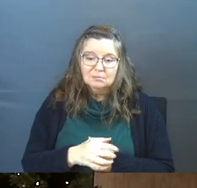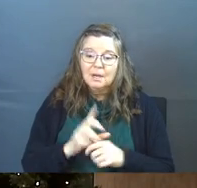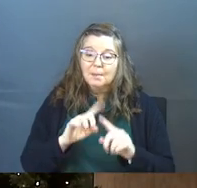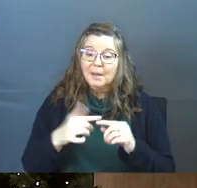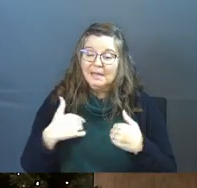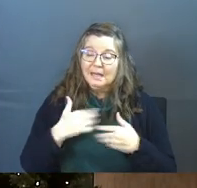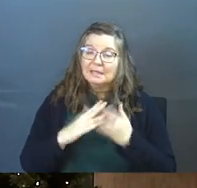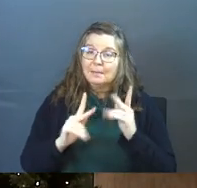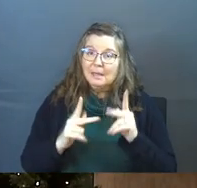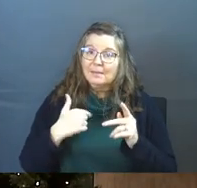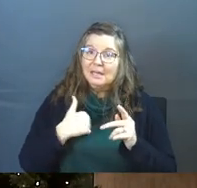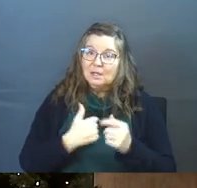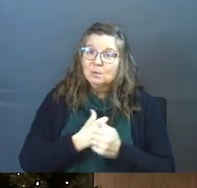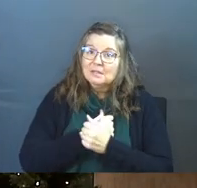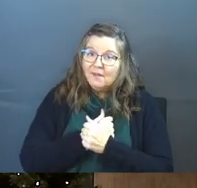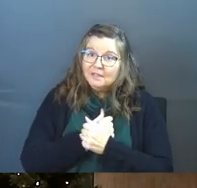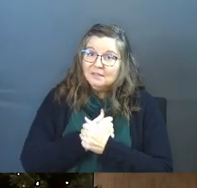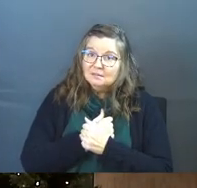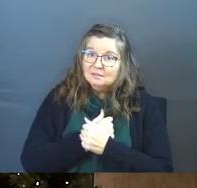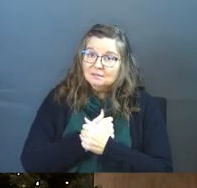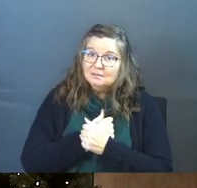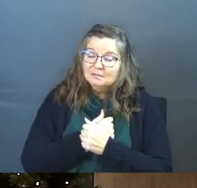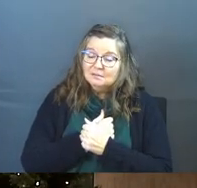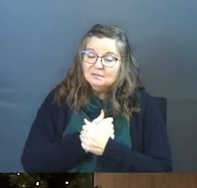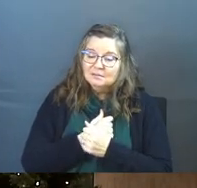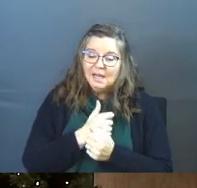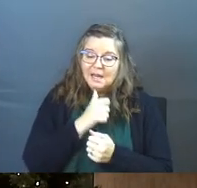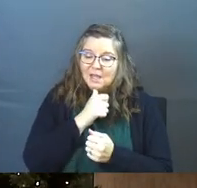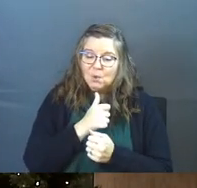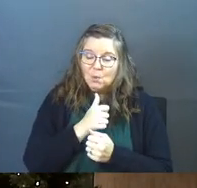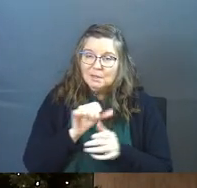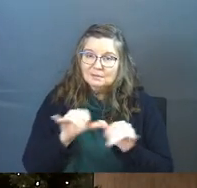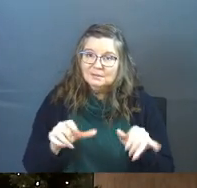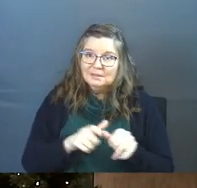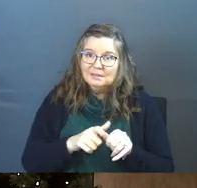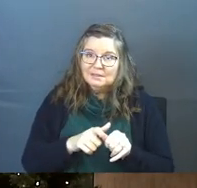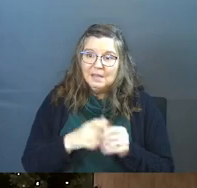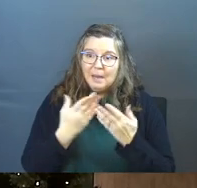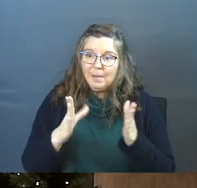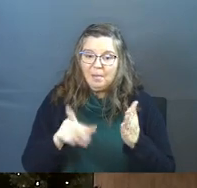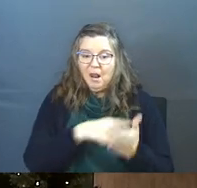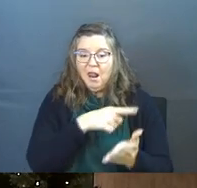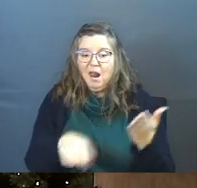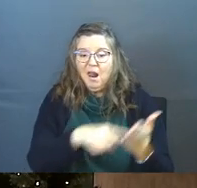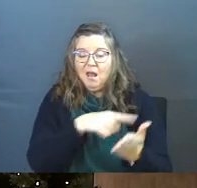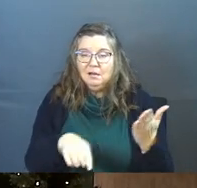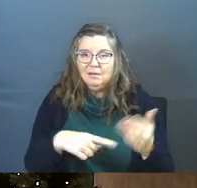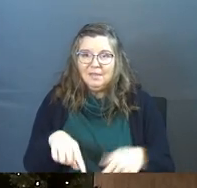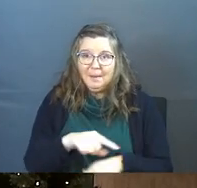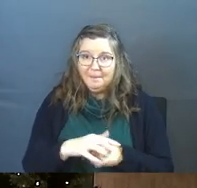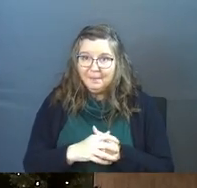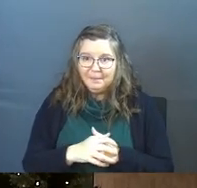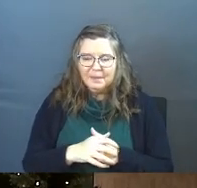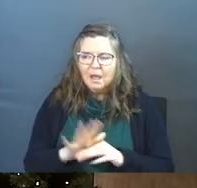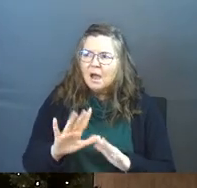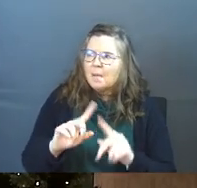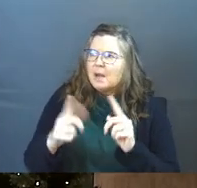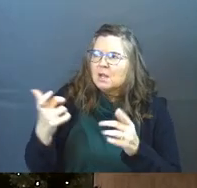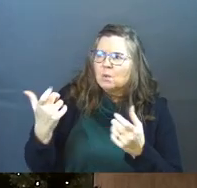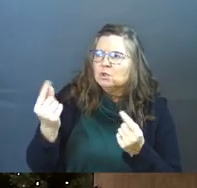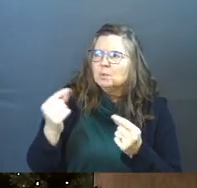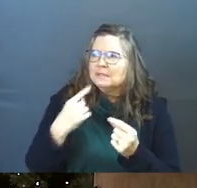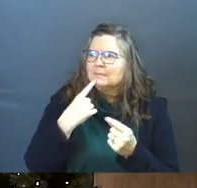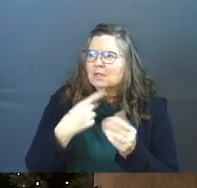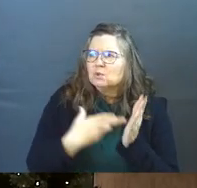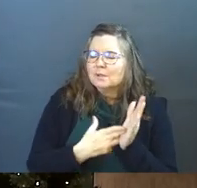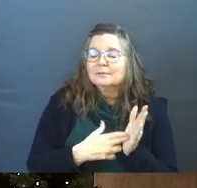But he had some people that he was loving, and he wasn't simultaneously publicly bashing them. You're like, but all he would have